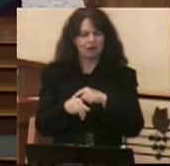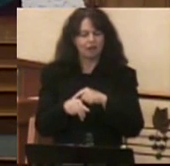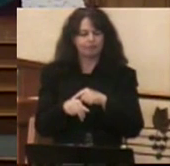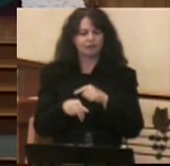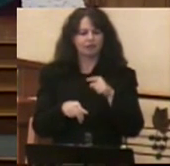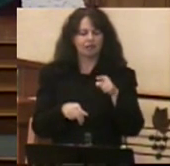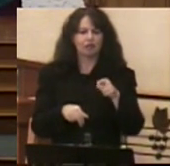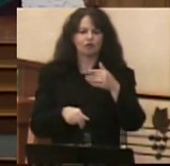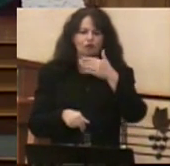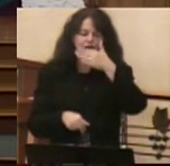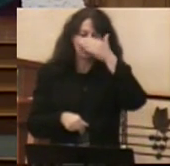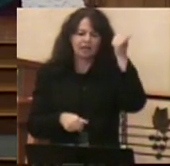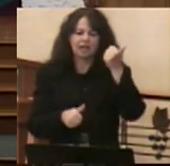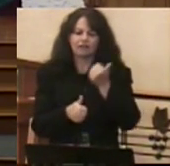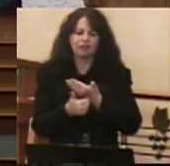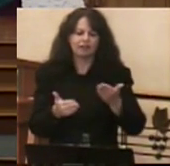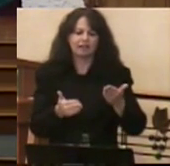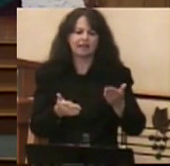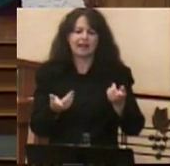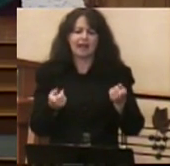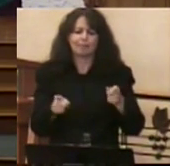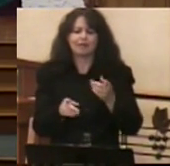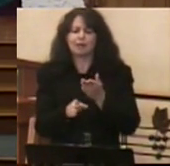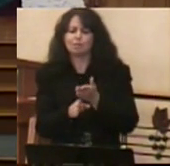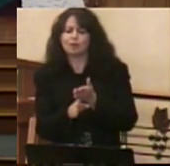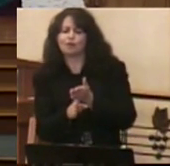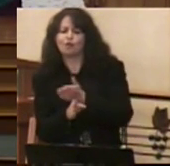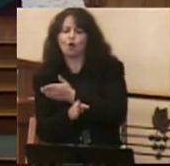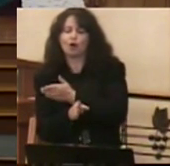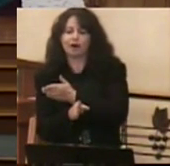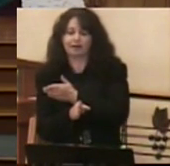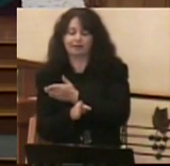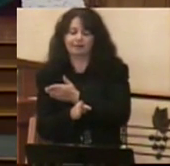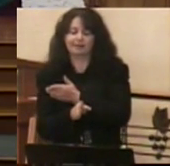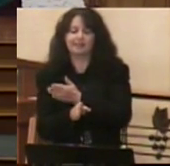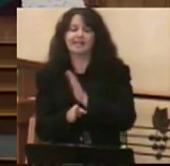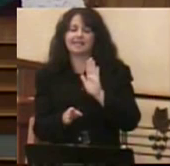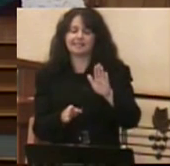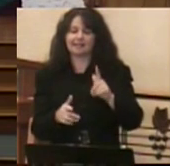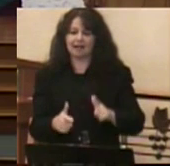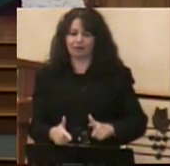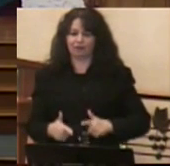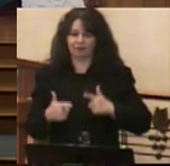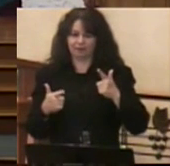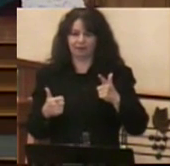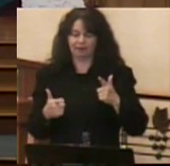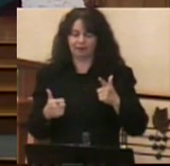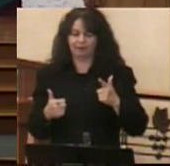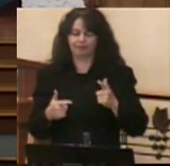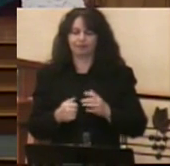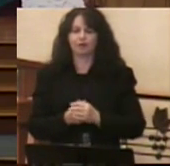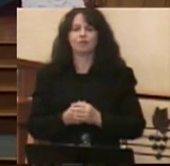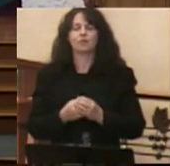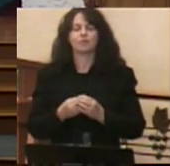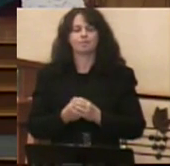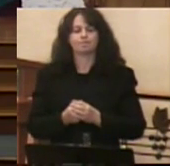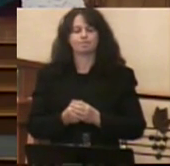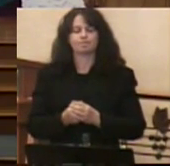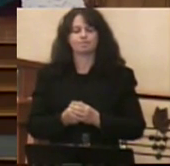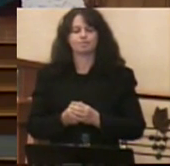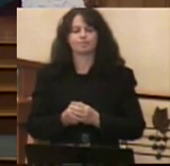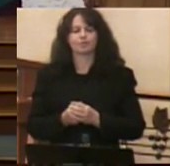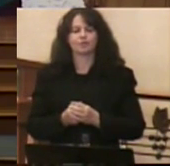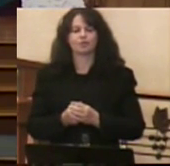forget all that happened before in the early years of David's life. For central to